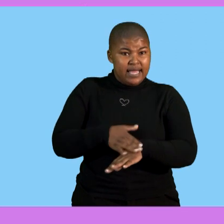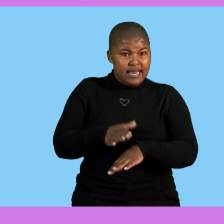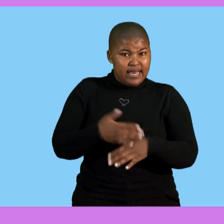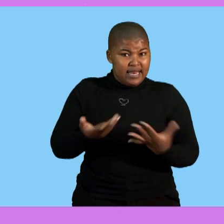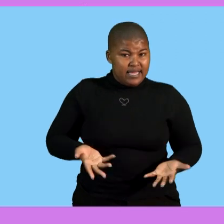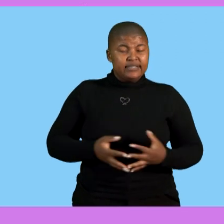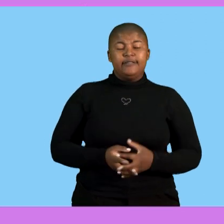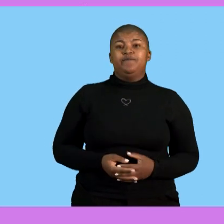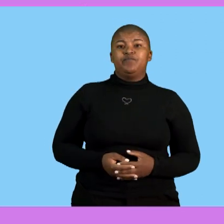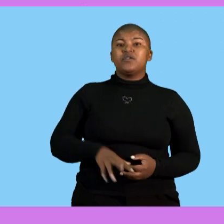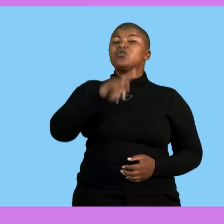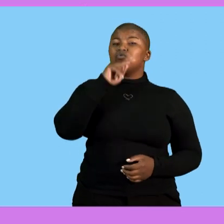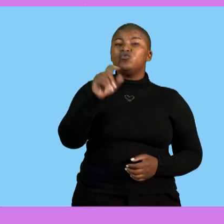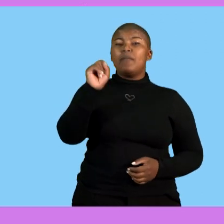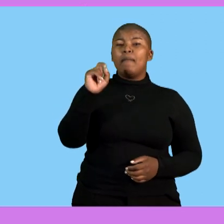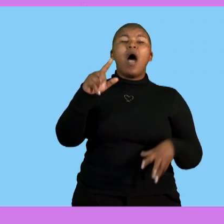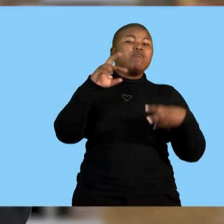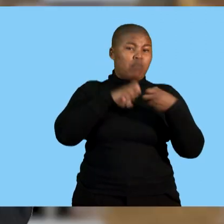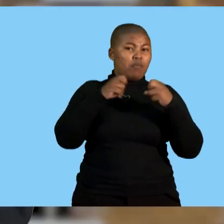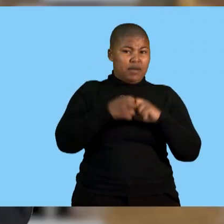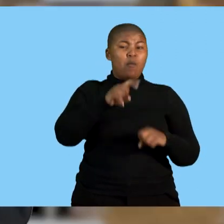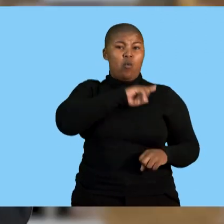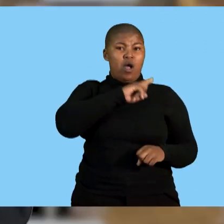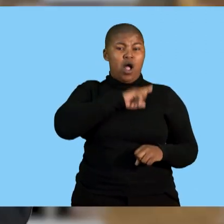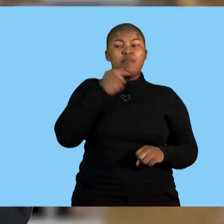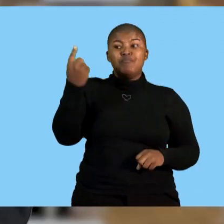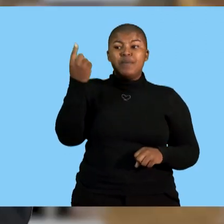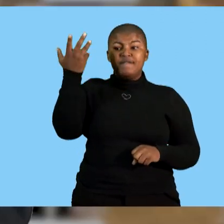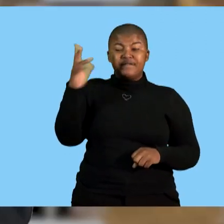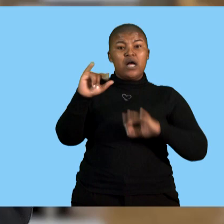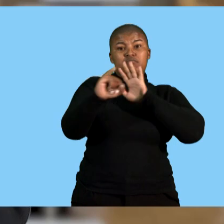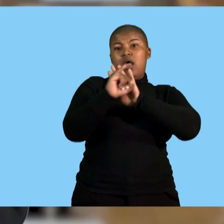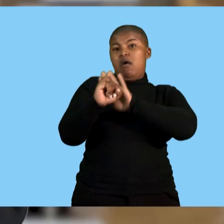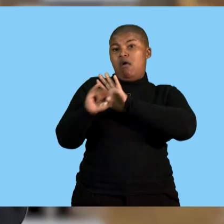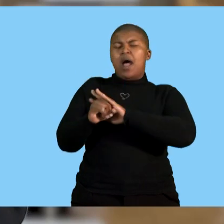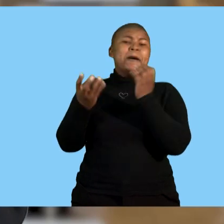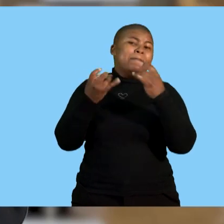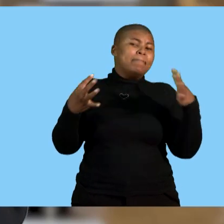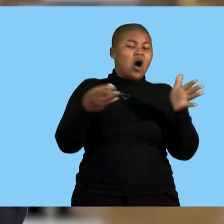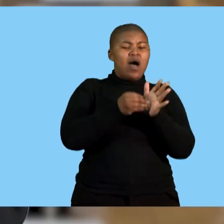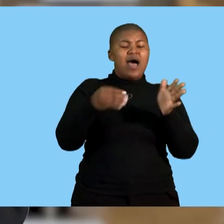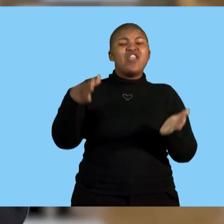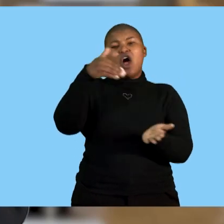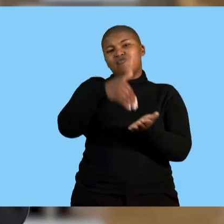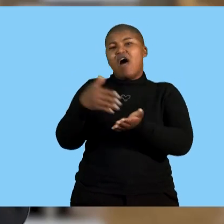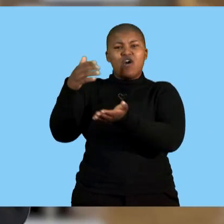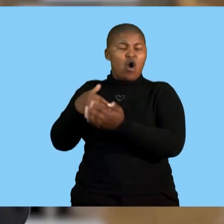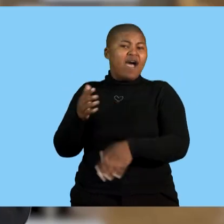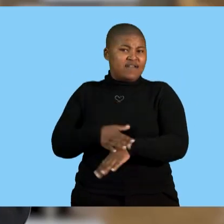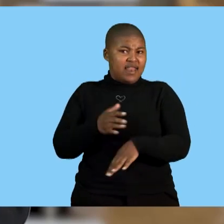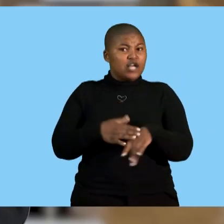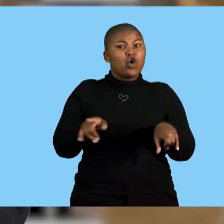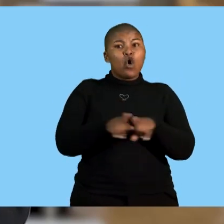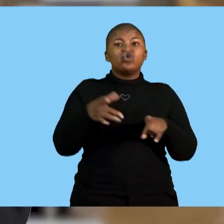problem because the principal has observed that most of the learners arrive late and he also wants to find the